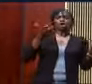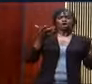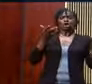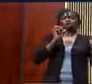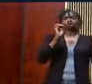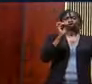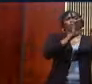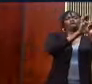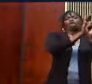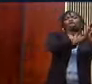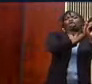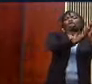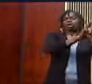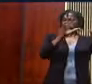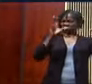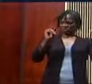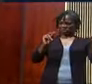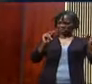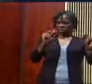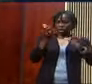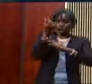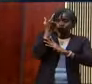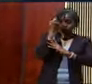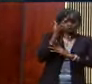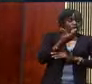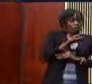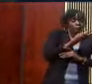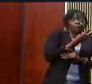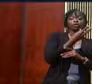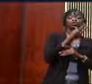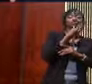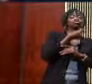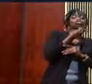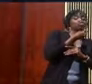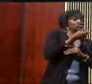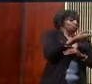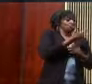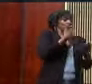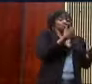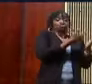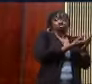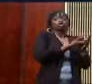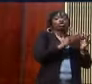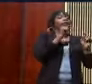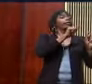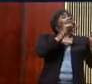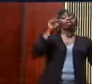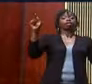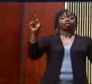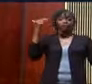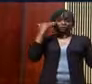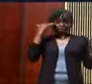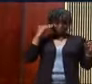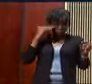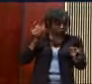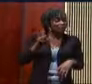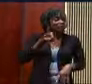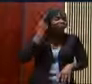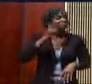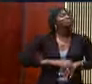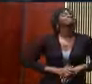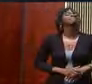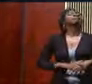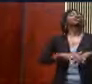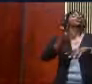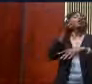simply because you have a few Jews who are doing well here and there. I think y'all about to get this, but